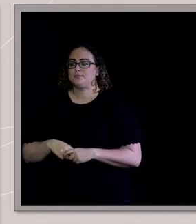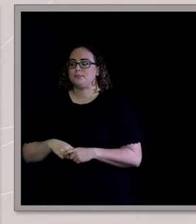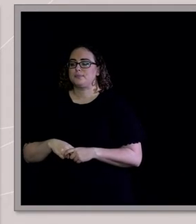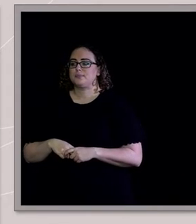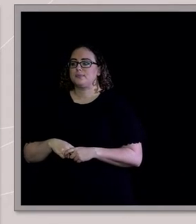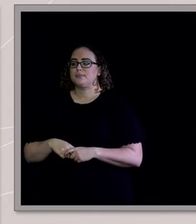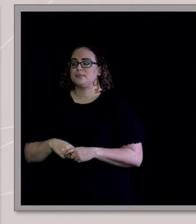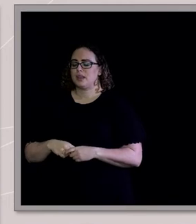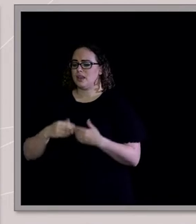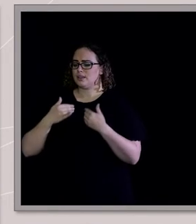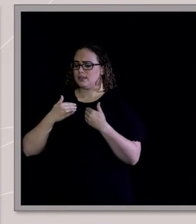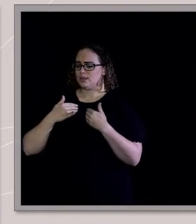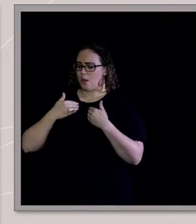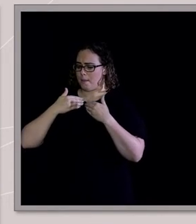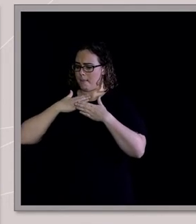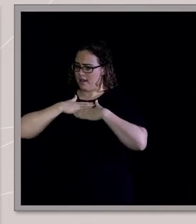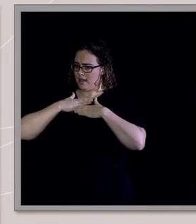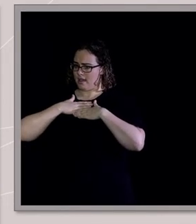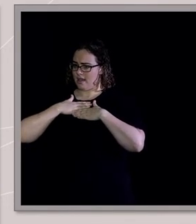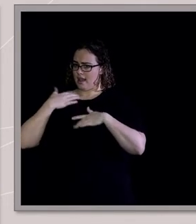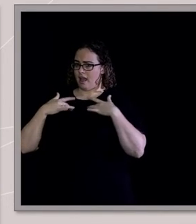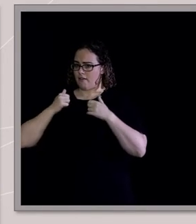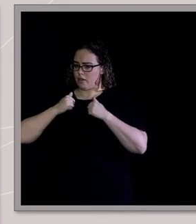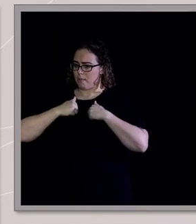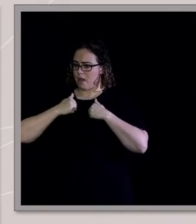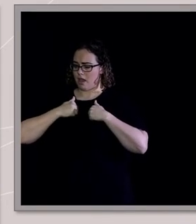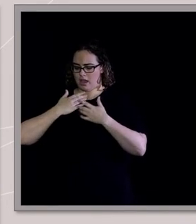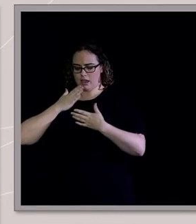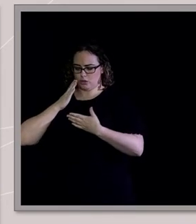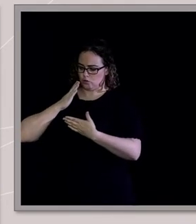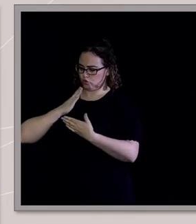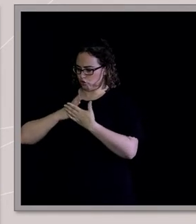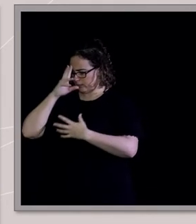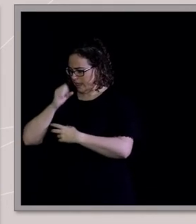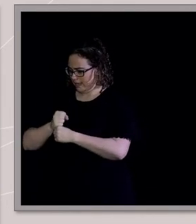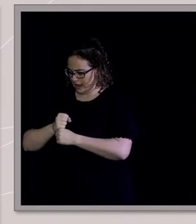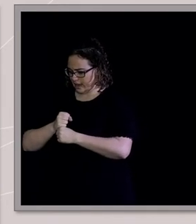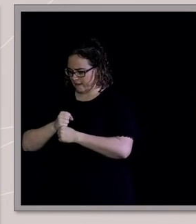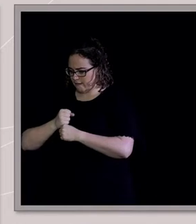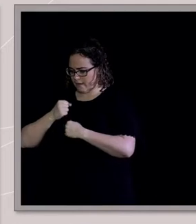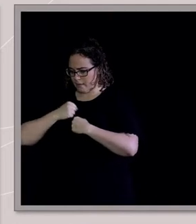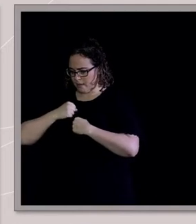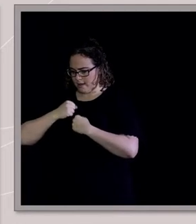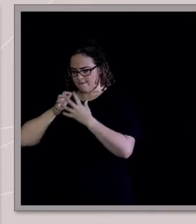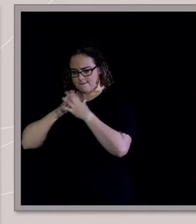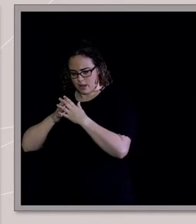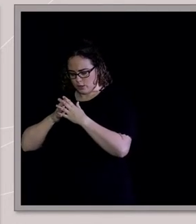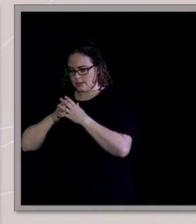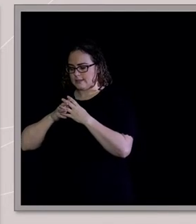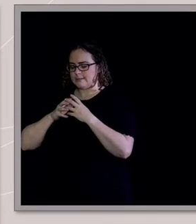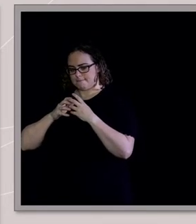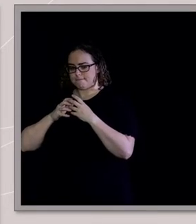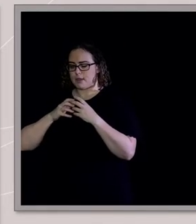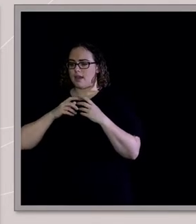me being honest about my own truth, it helped the rest of the family found their truth with it as well. And now we don't have those